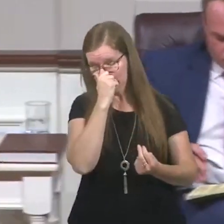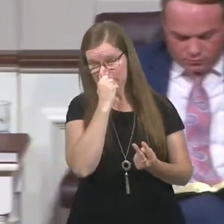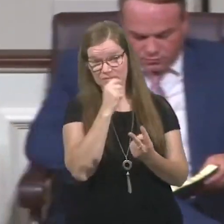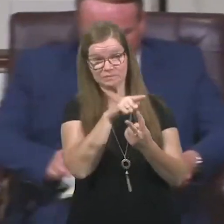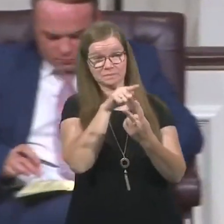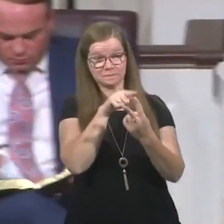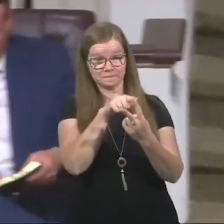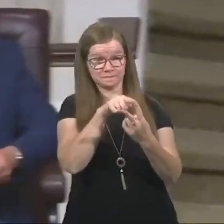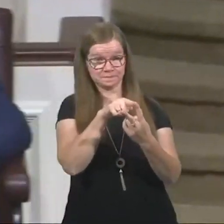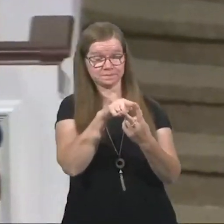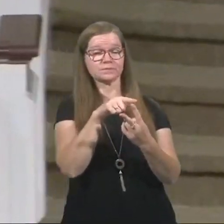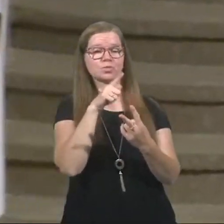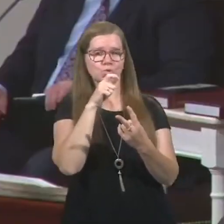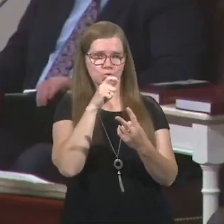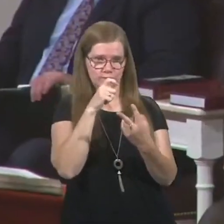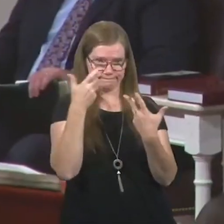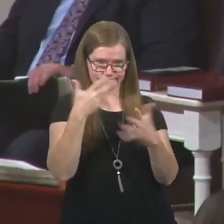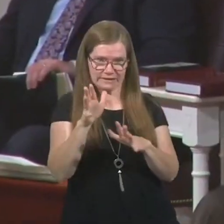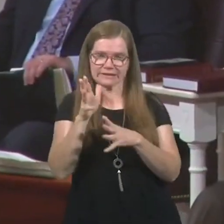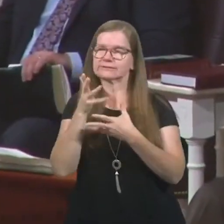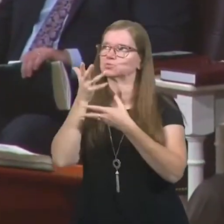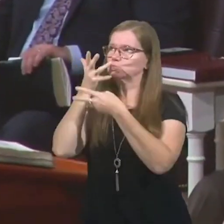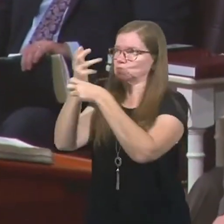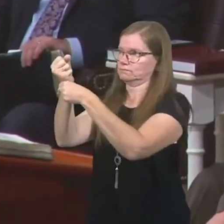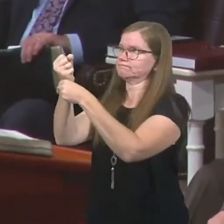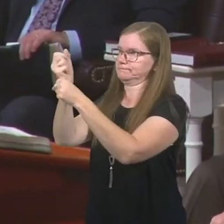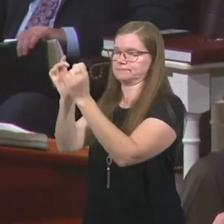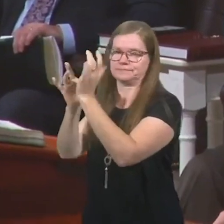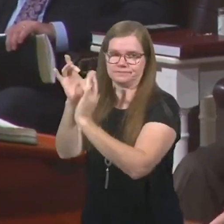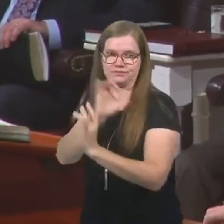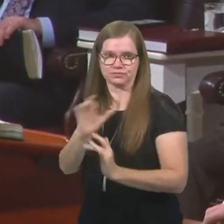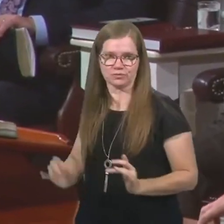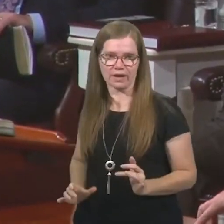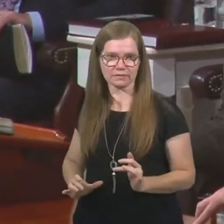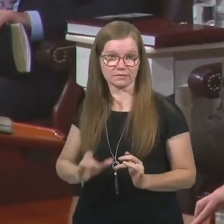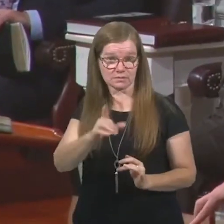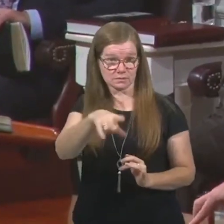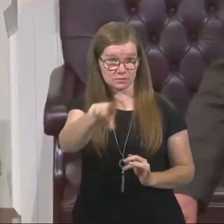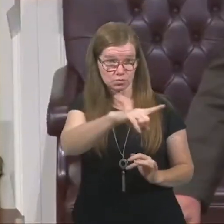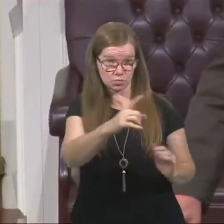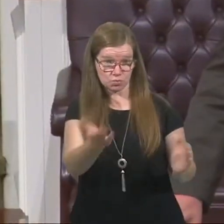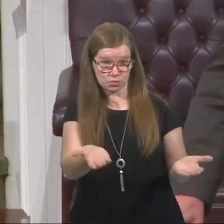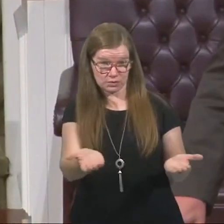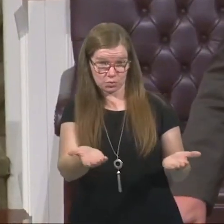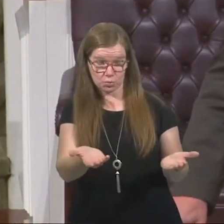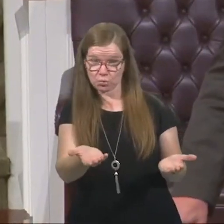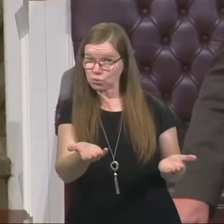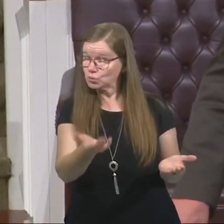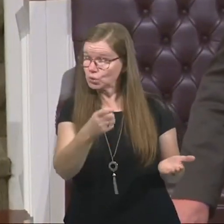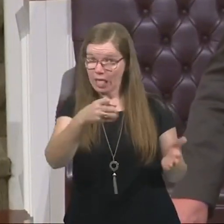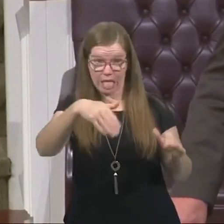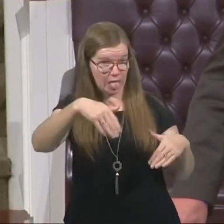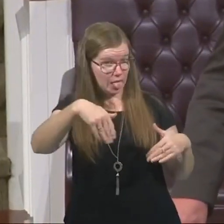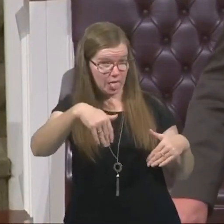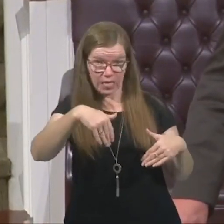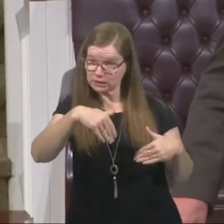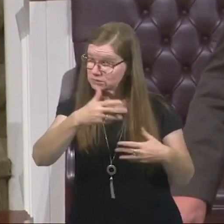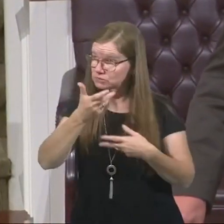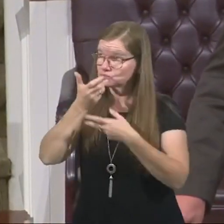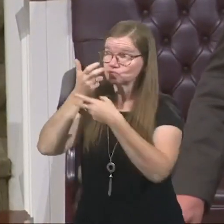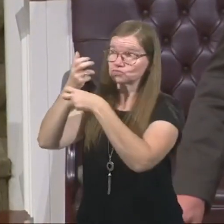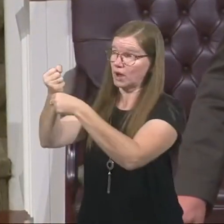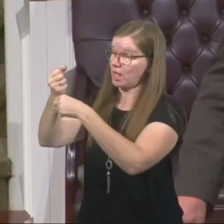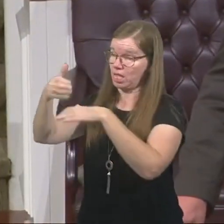is for those who have put their faith in Jesus Christ. If you're here today, and you're not, you've not yet had a